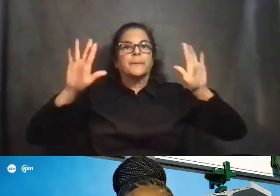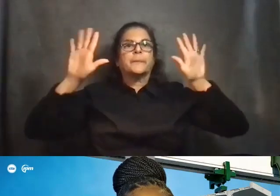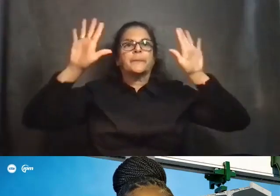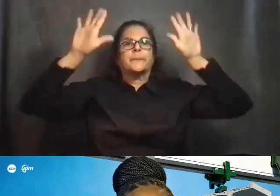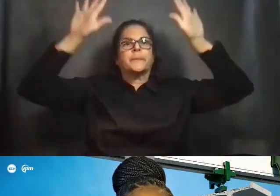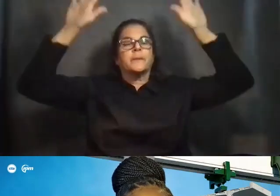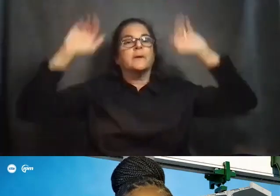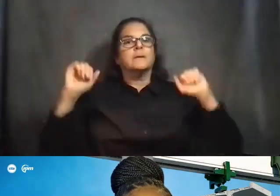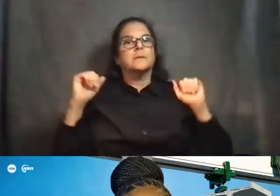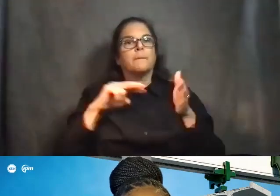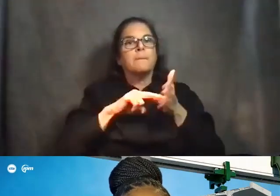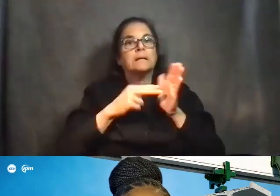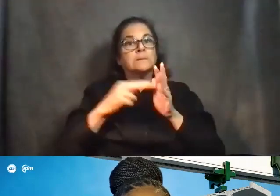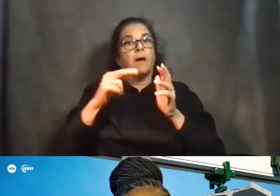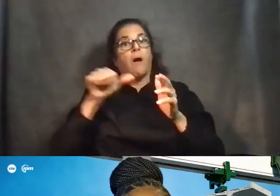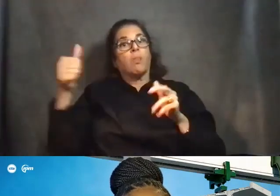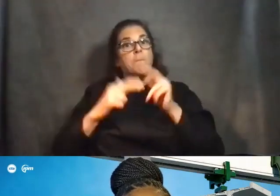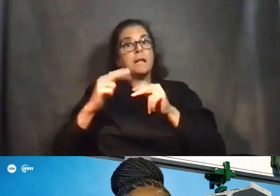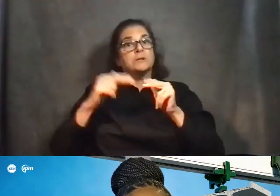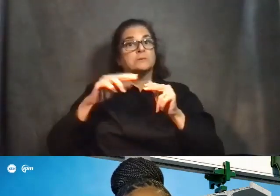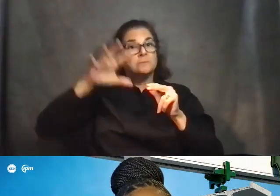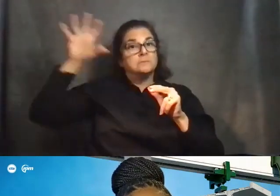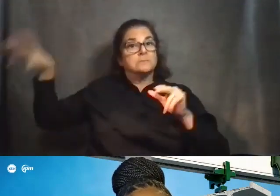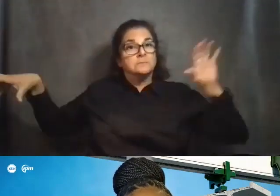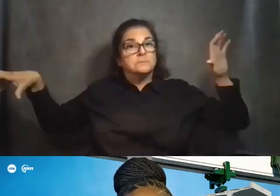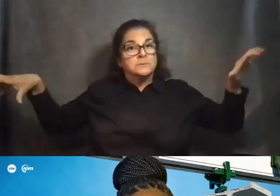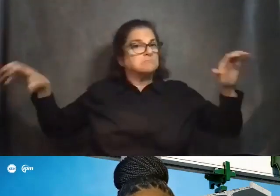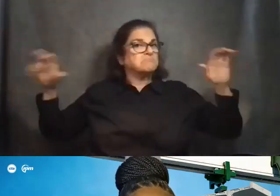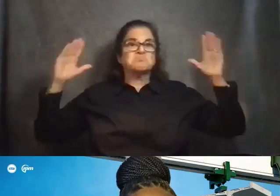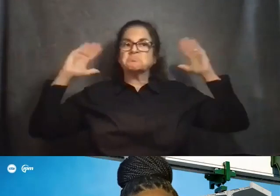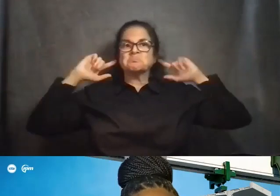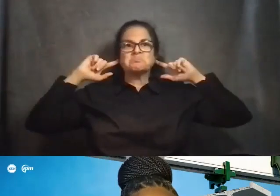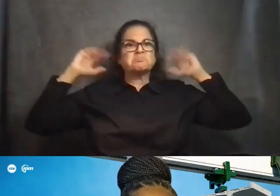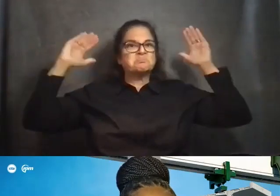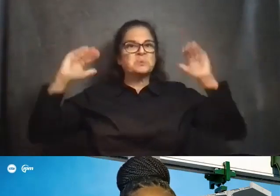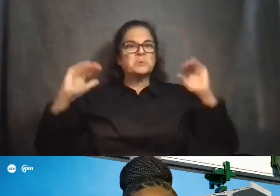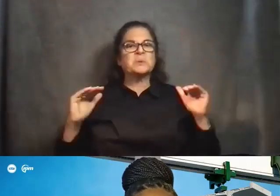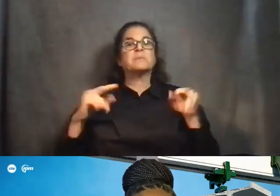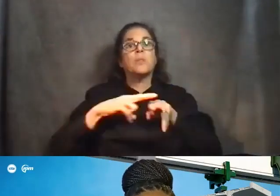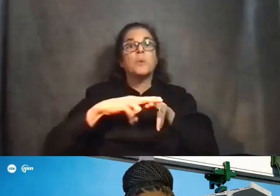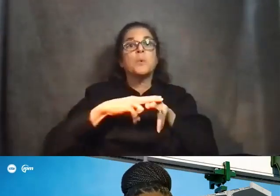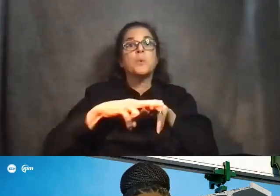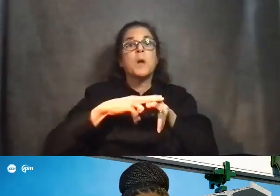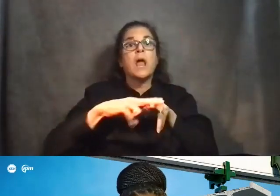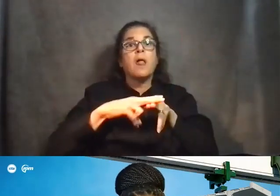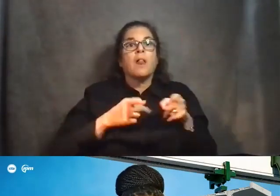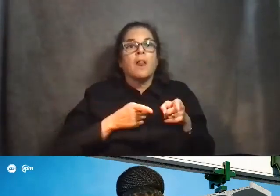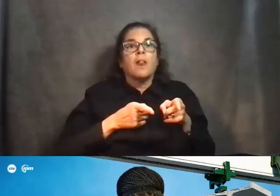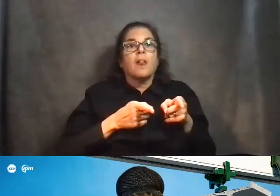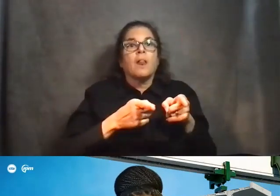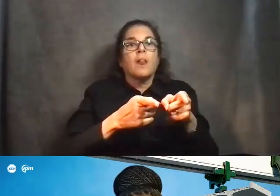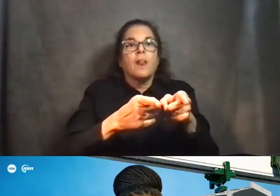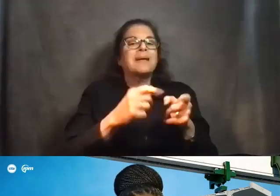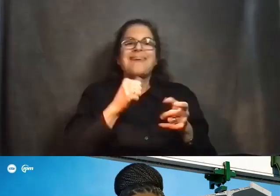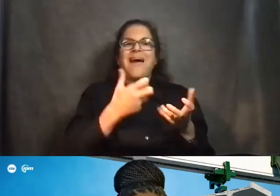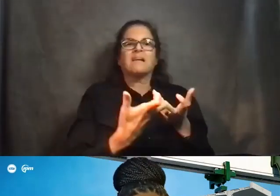thing that's important to know, this rail is continuously welded rail. So there's not a lot of joints like there is